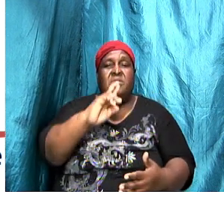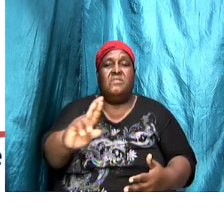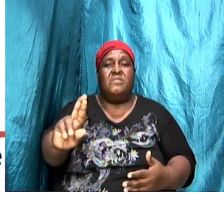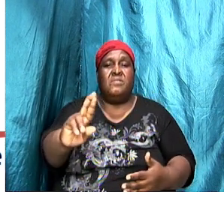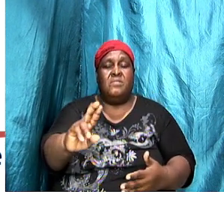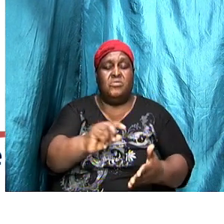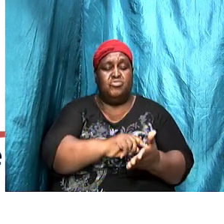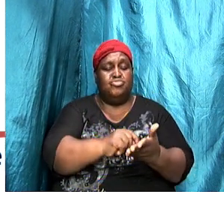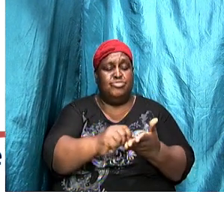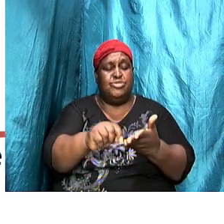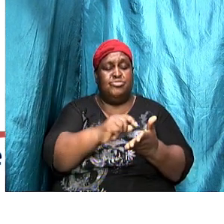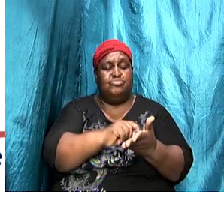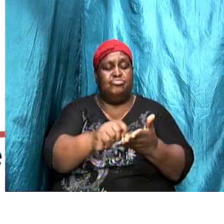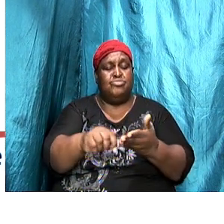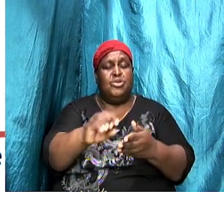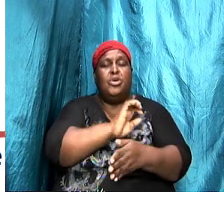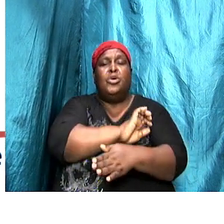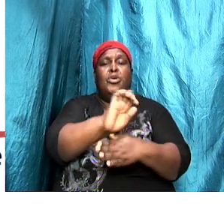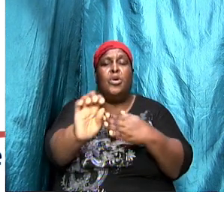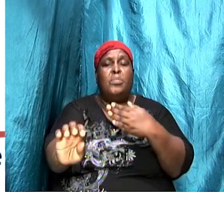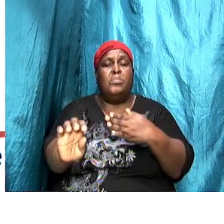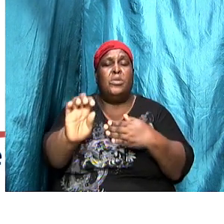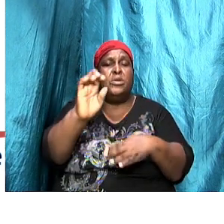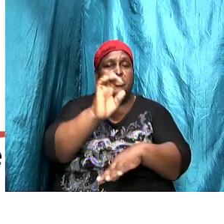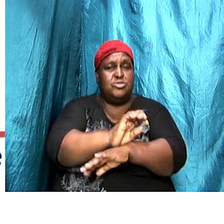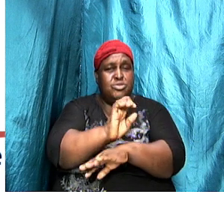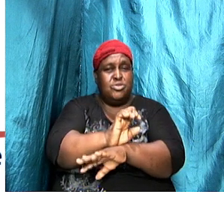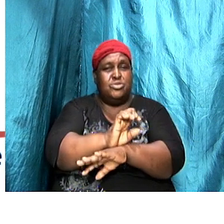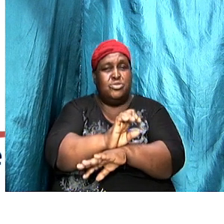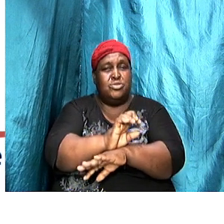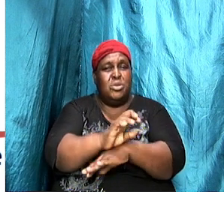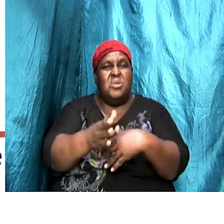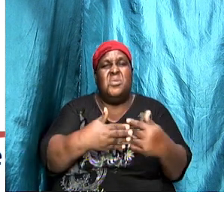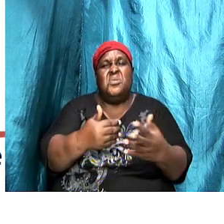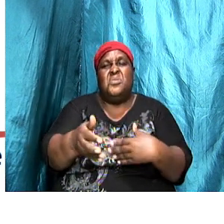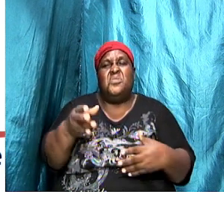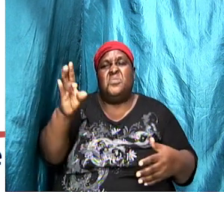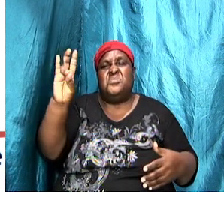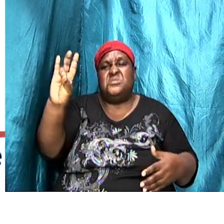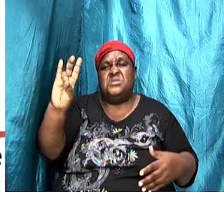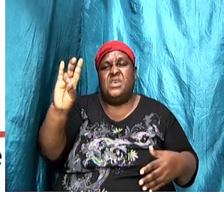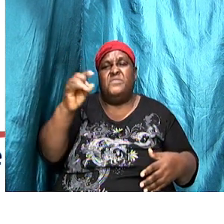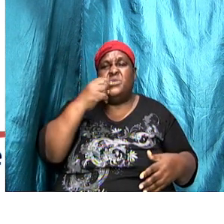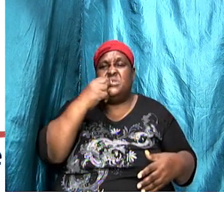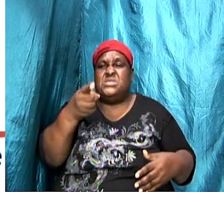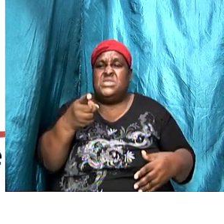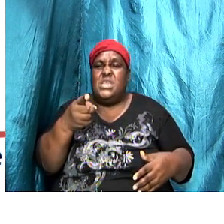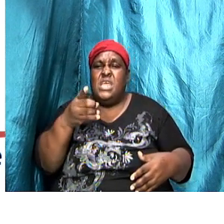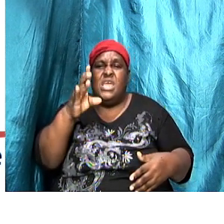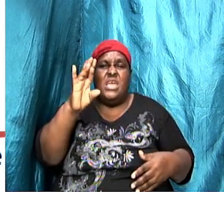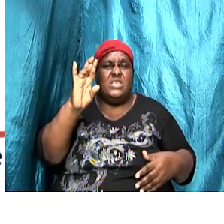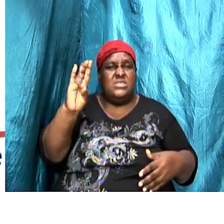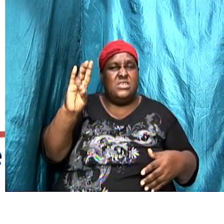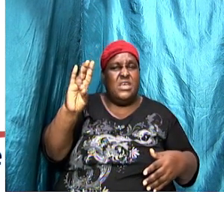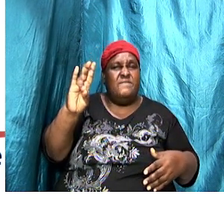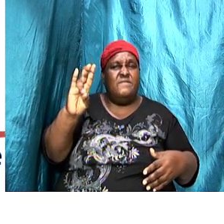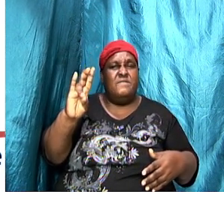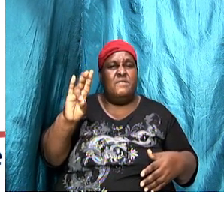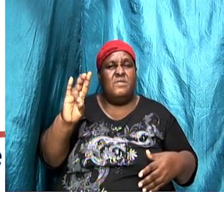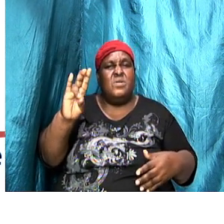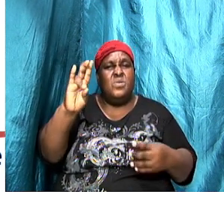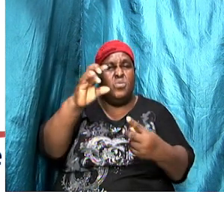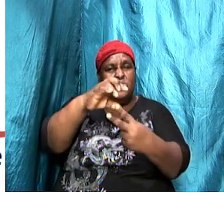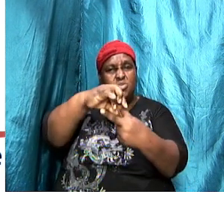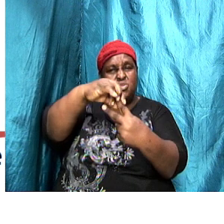written to the complete church. So although seven was highlighted and seven was picked